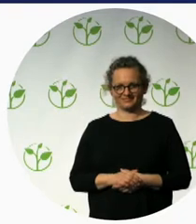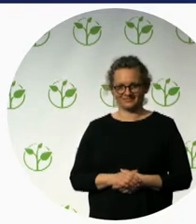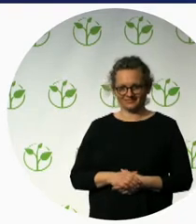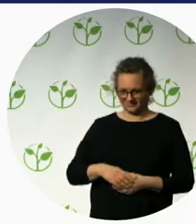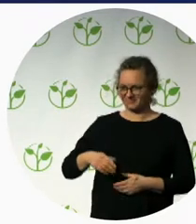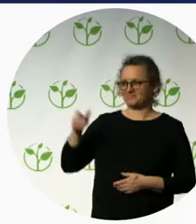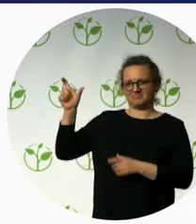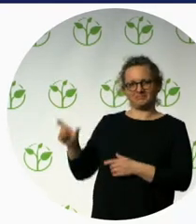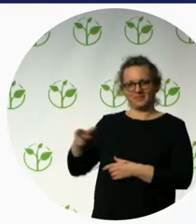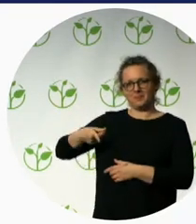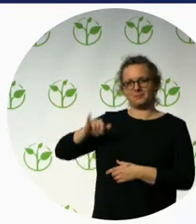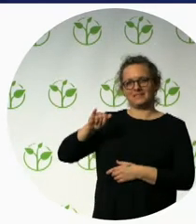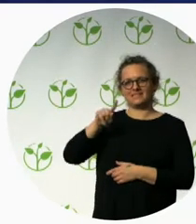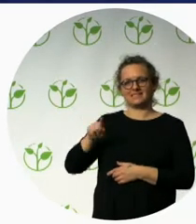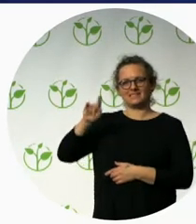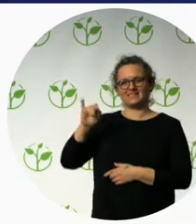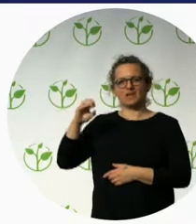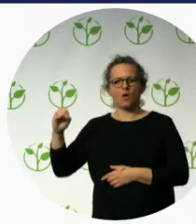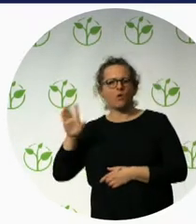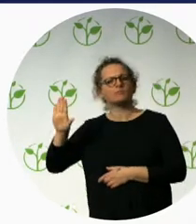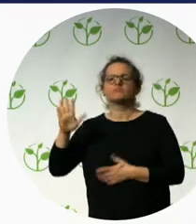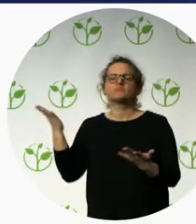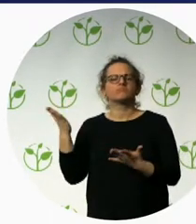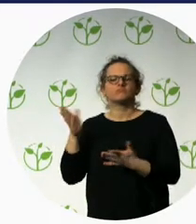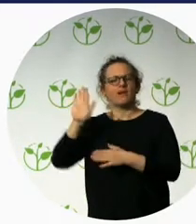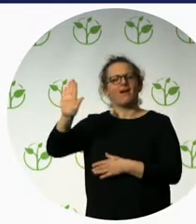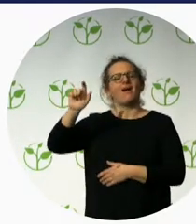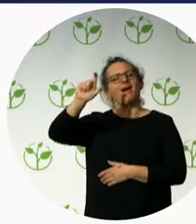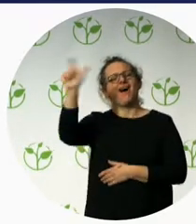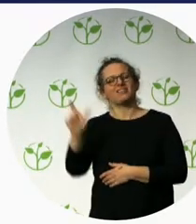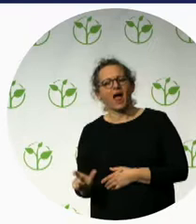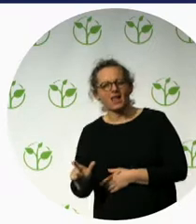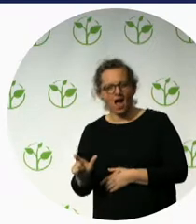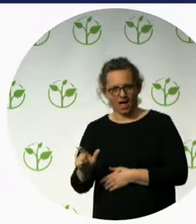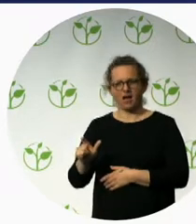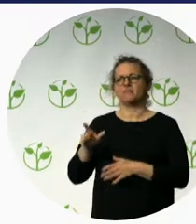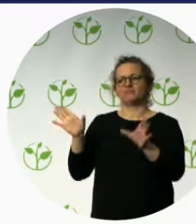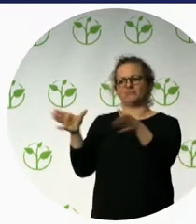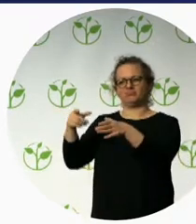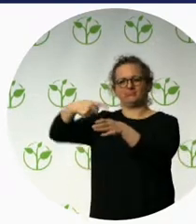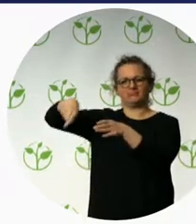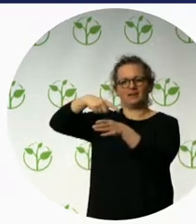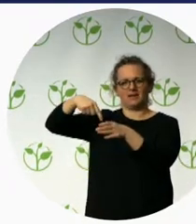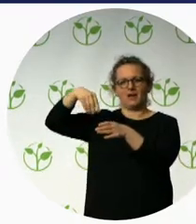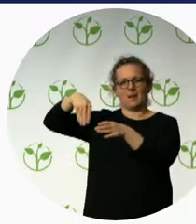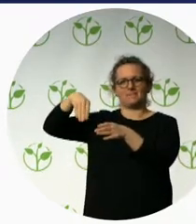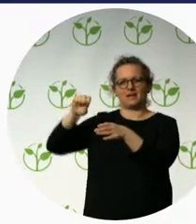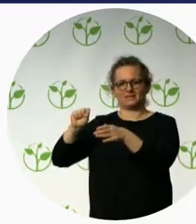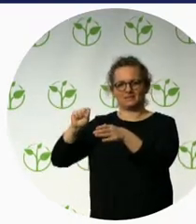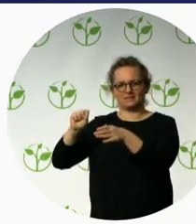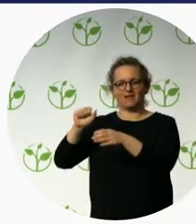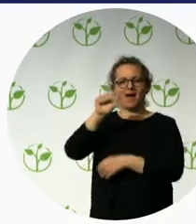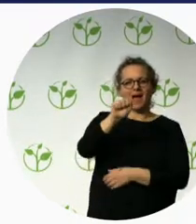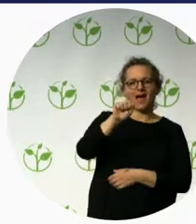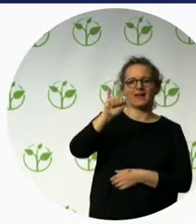tourism at the Italian Association for Multiple Sclerosis, the ISM, where he covers the areas of